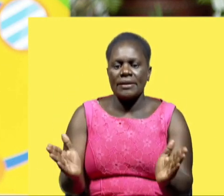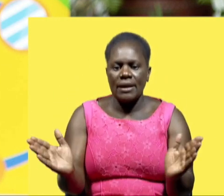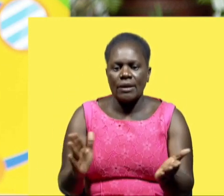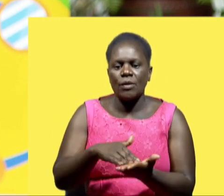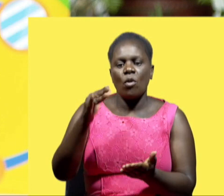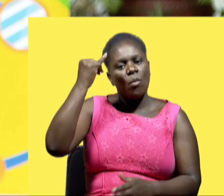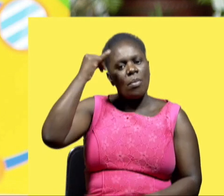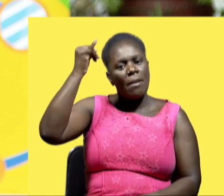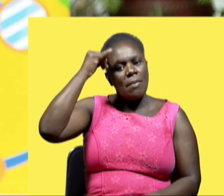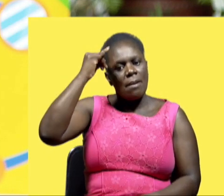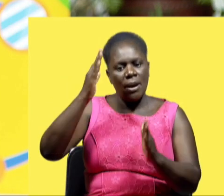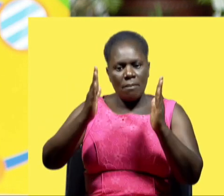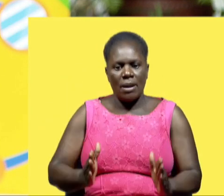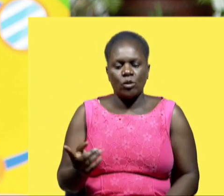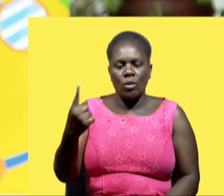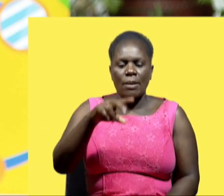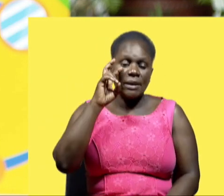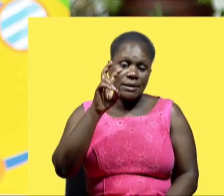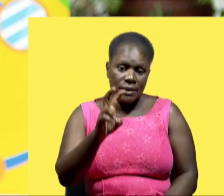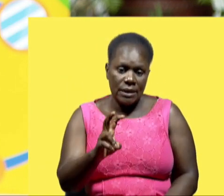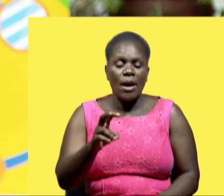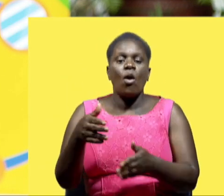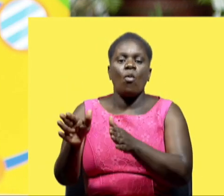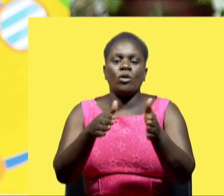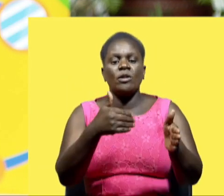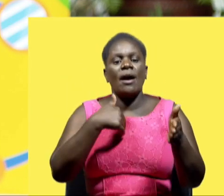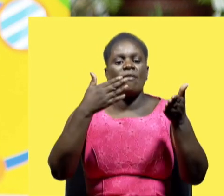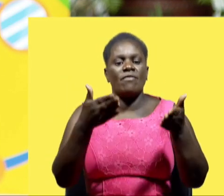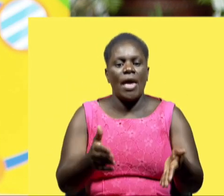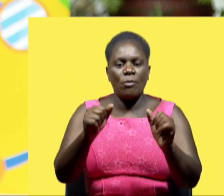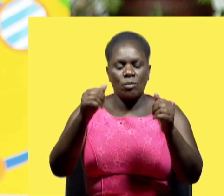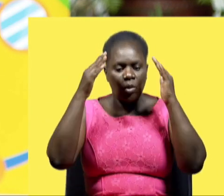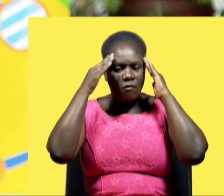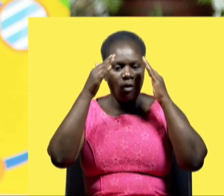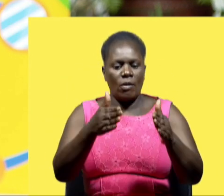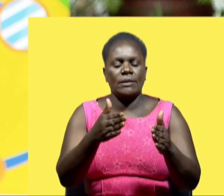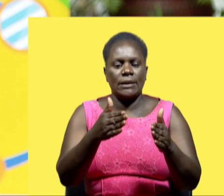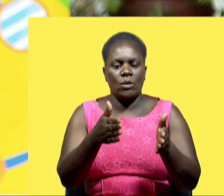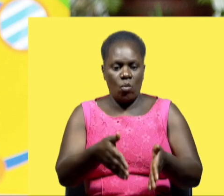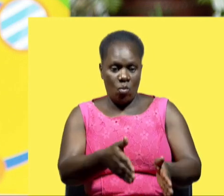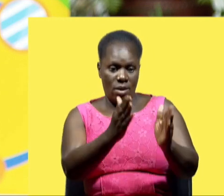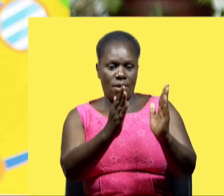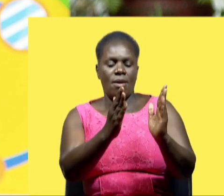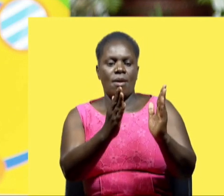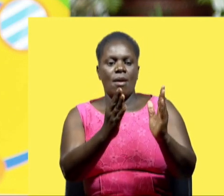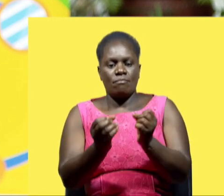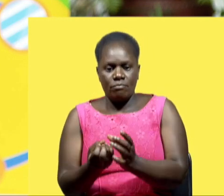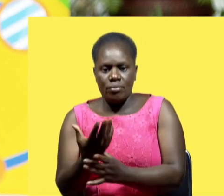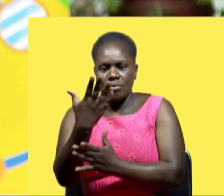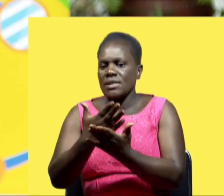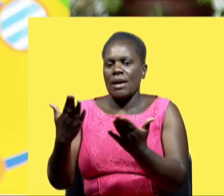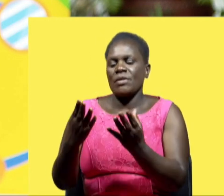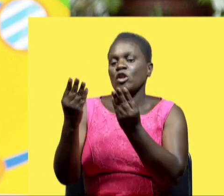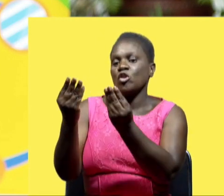encourage more innovators who coming into this space to see that there is opportunity here that you can focus on this demographic and